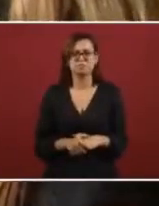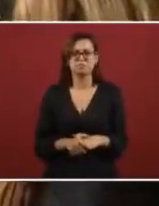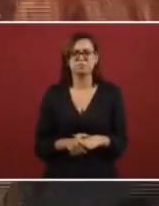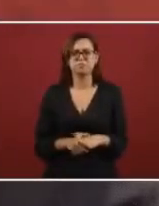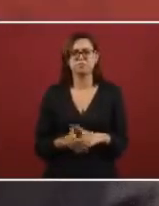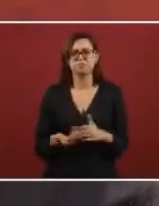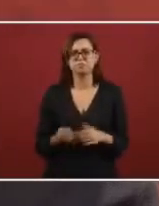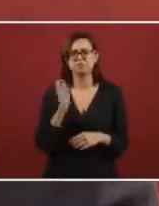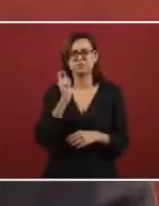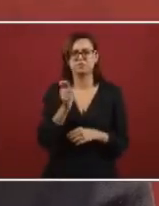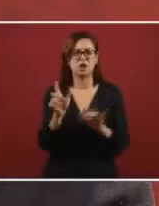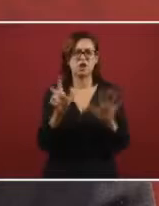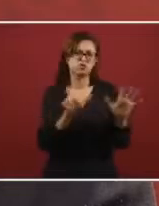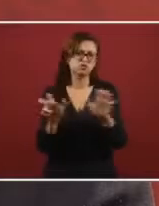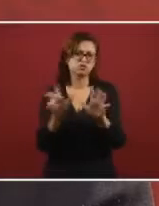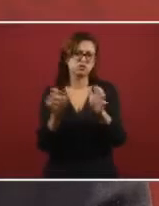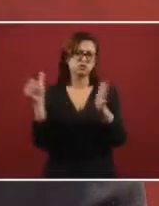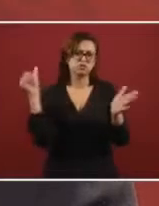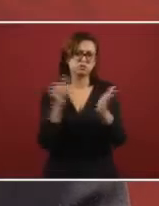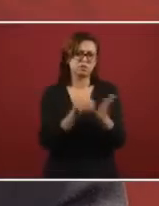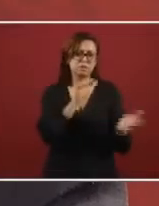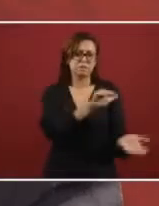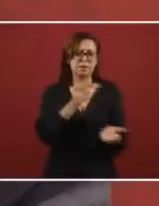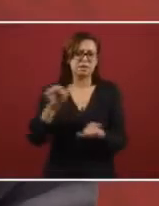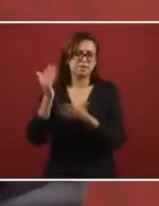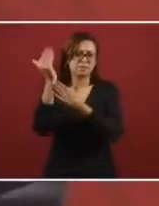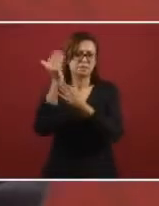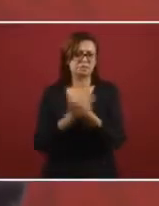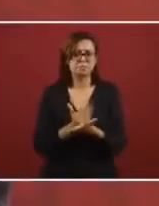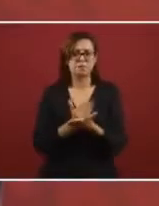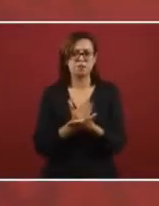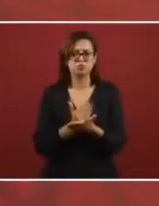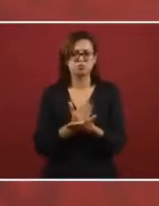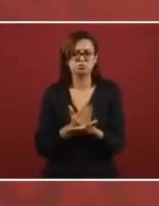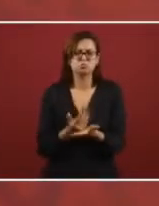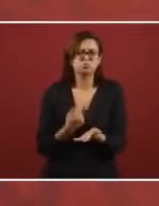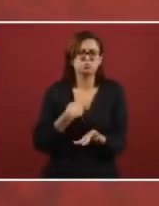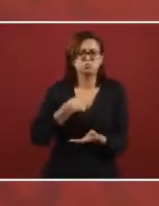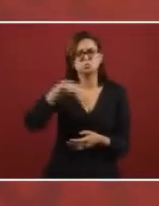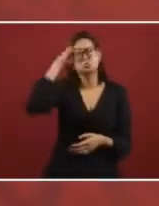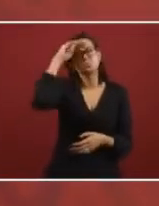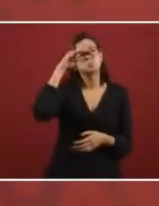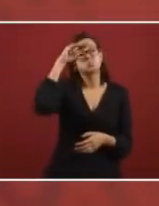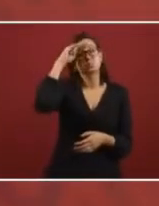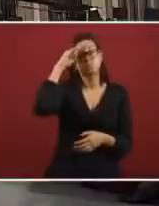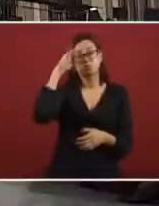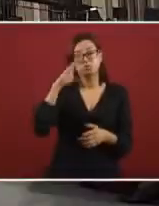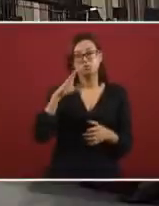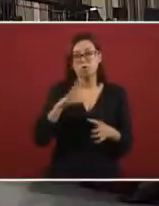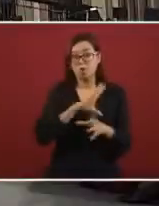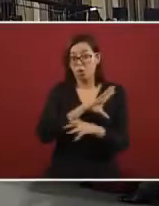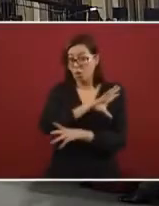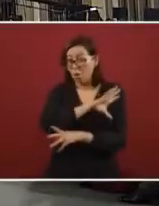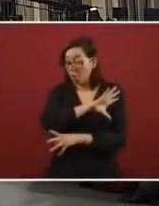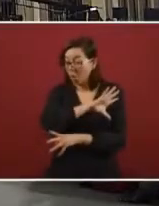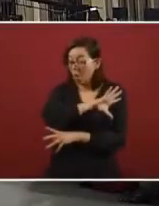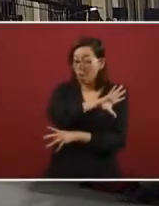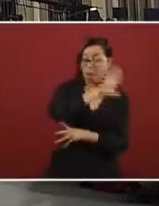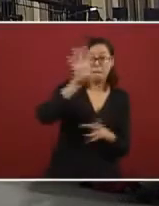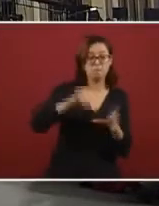So we're 800,000 below. So it's not betting everything